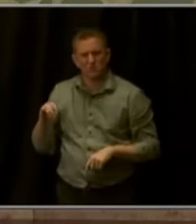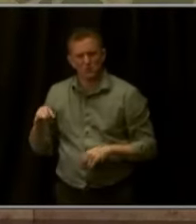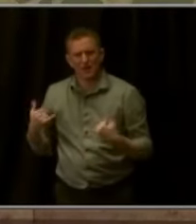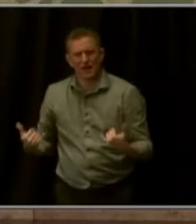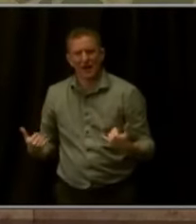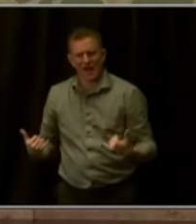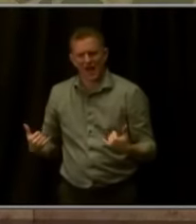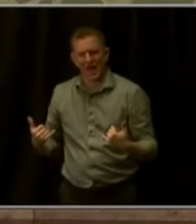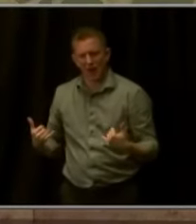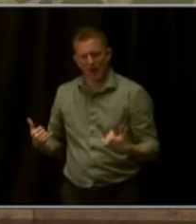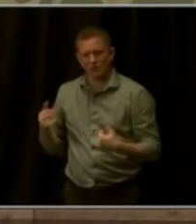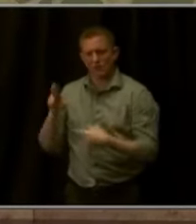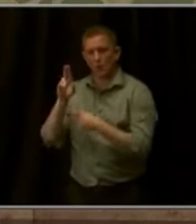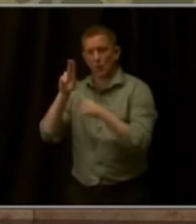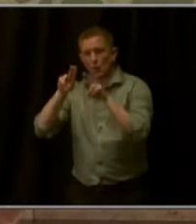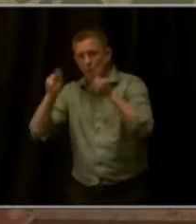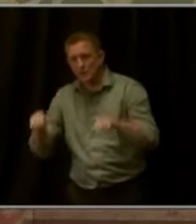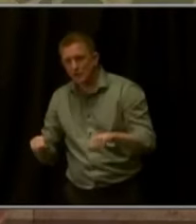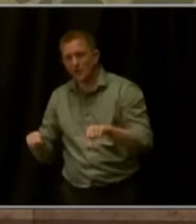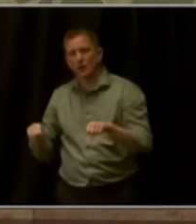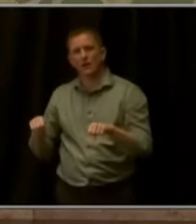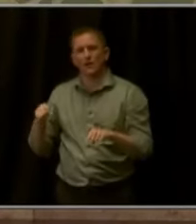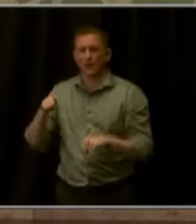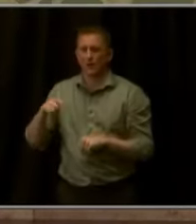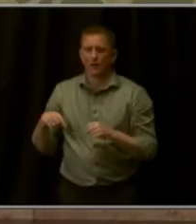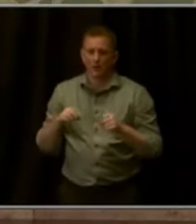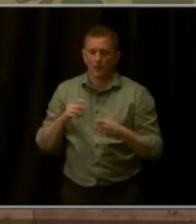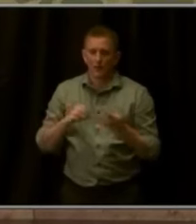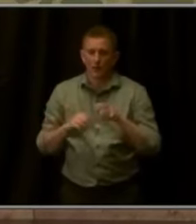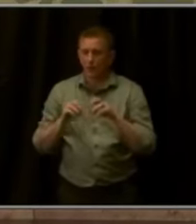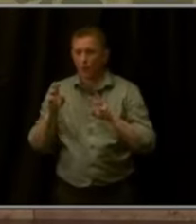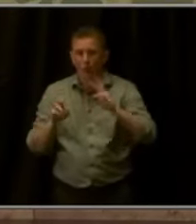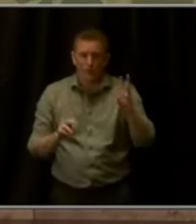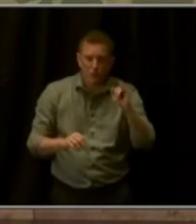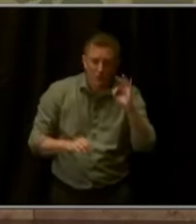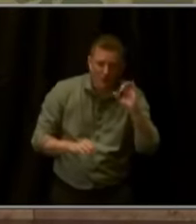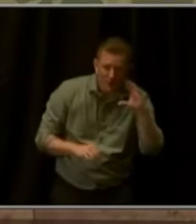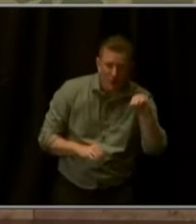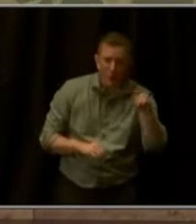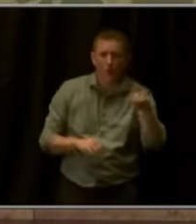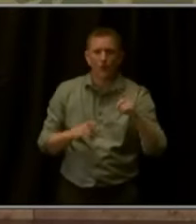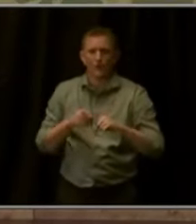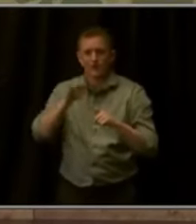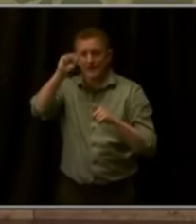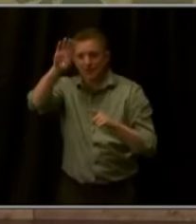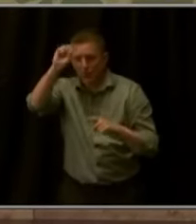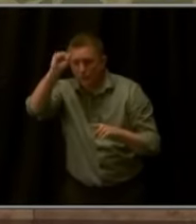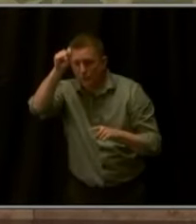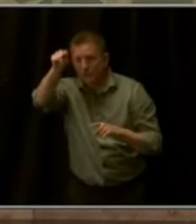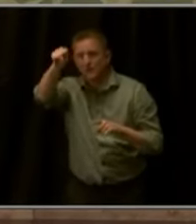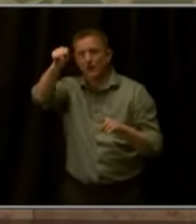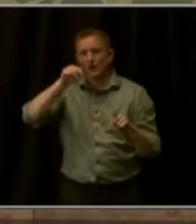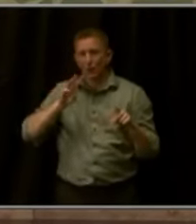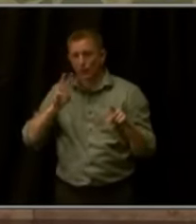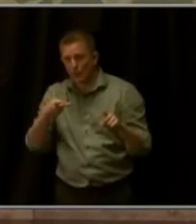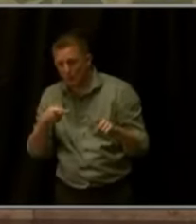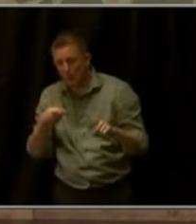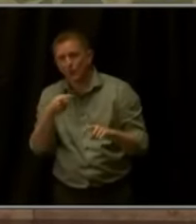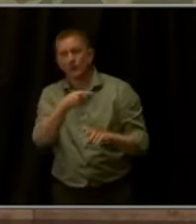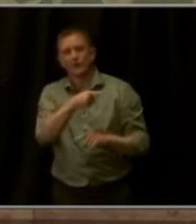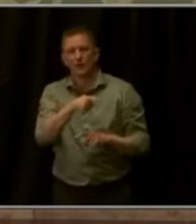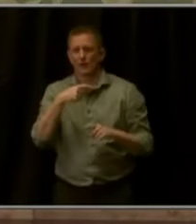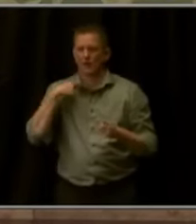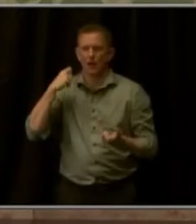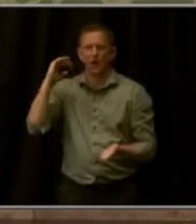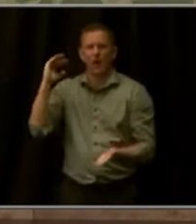Station to West Jefferson County, Winter Park, Steamboat Springs, and on to Craig and Hayden, alleviating traffic in our mountain